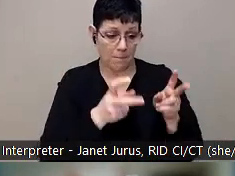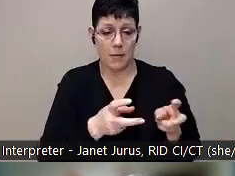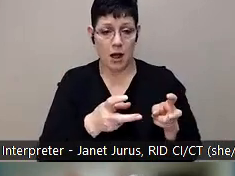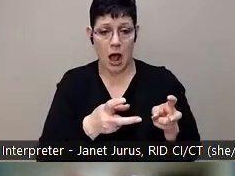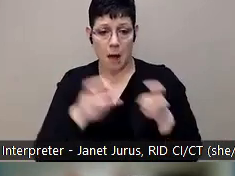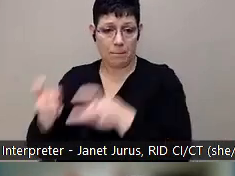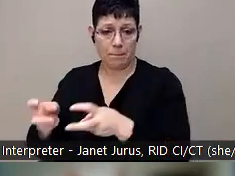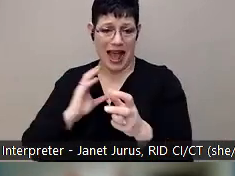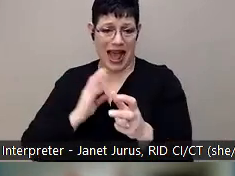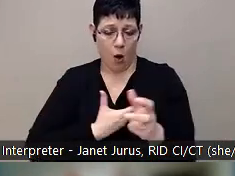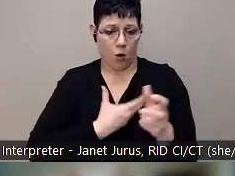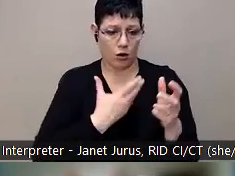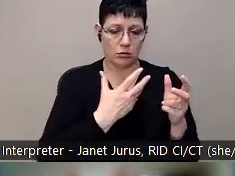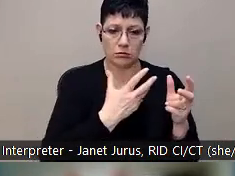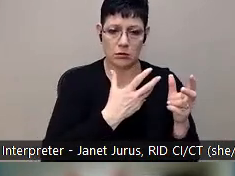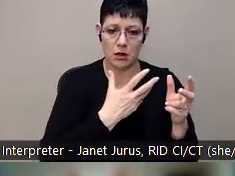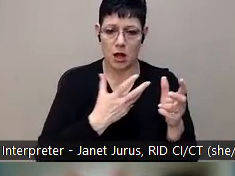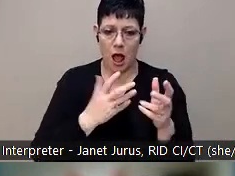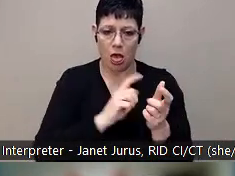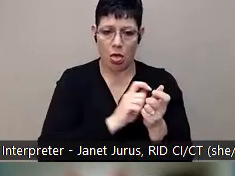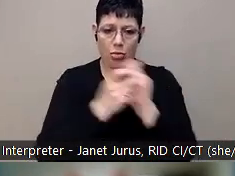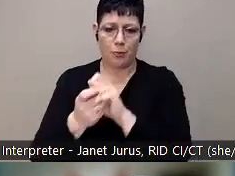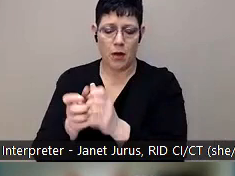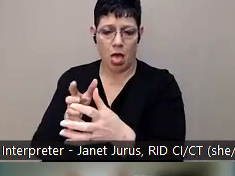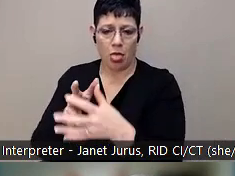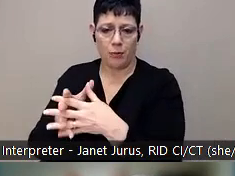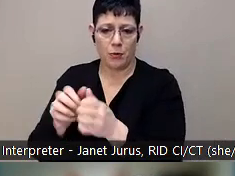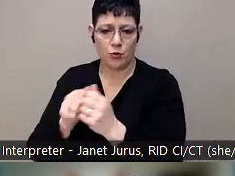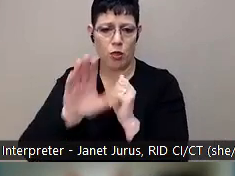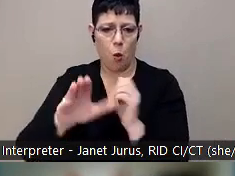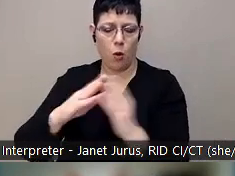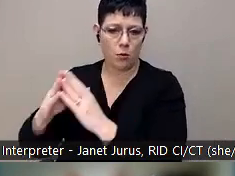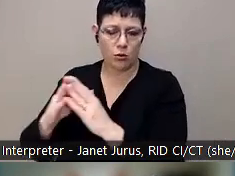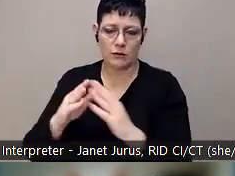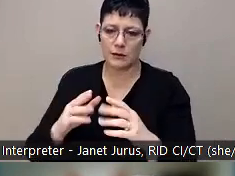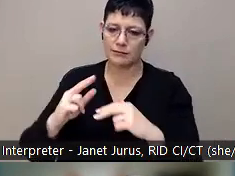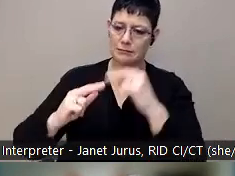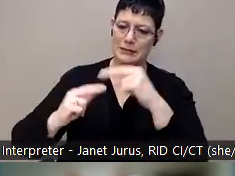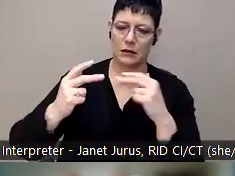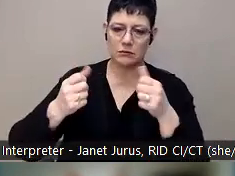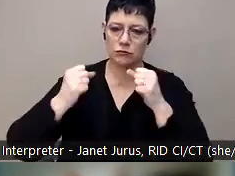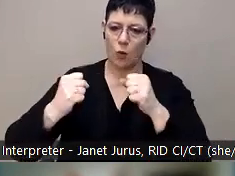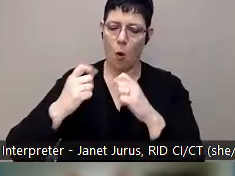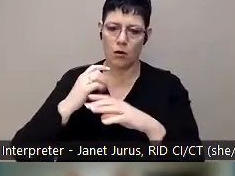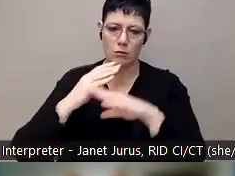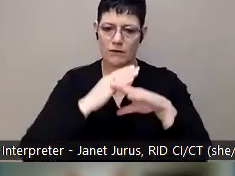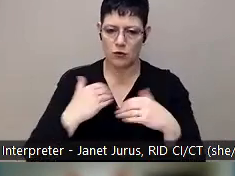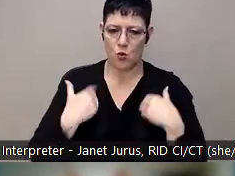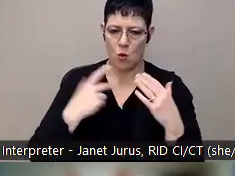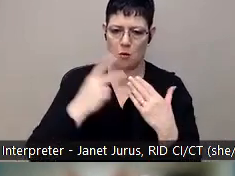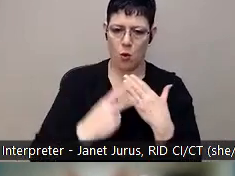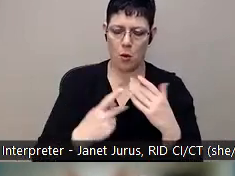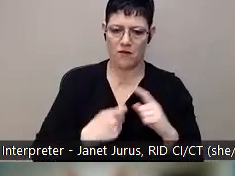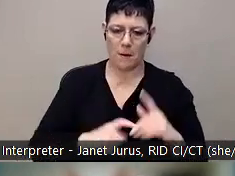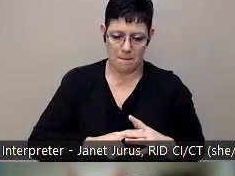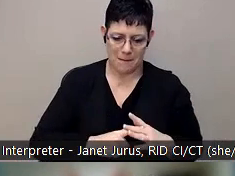and adapt them into your community and your context and build a prevention youth program from the ground